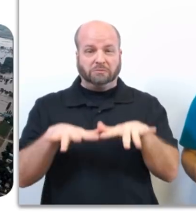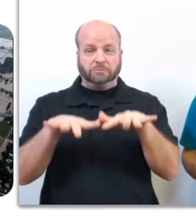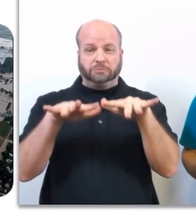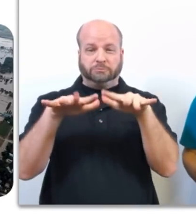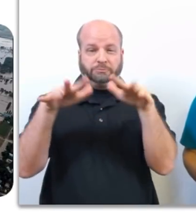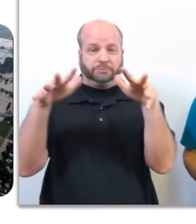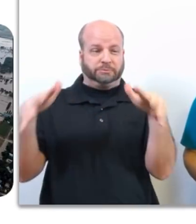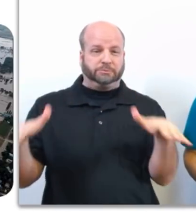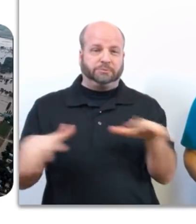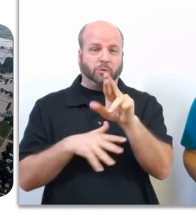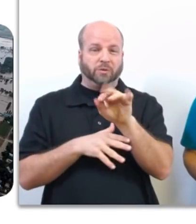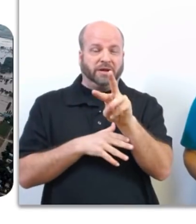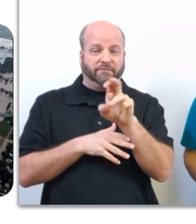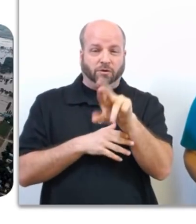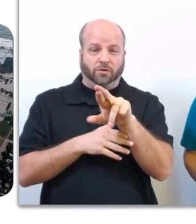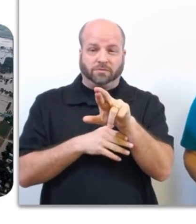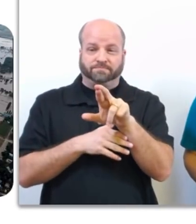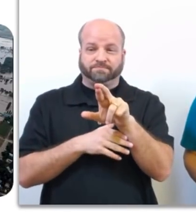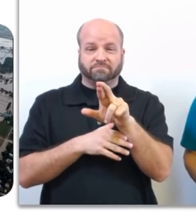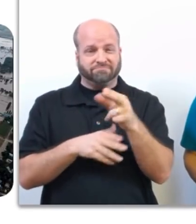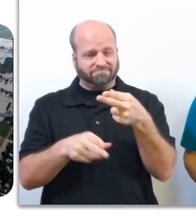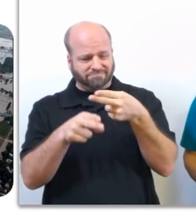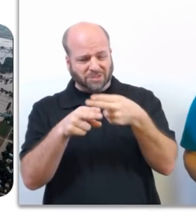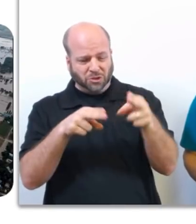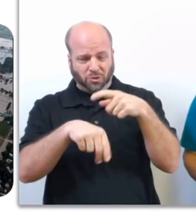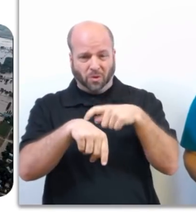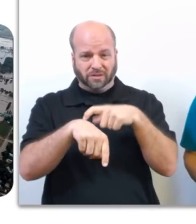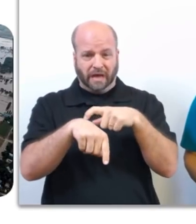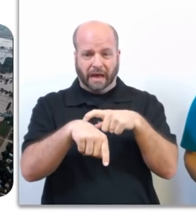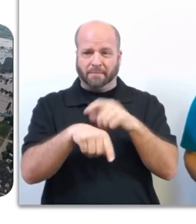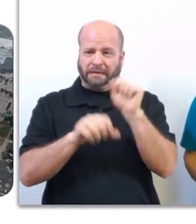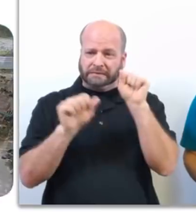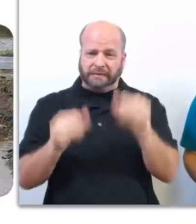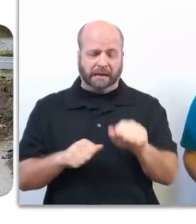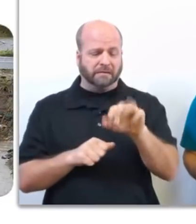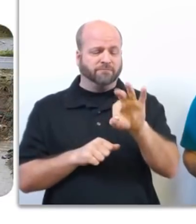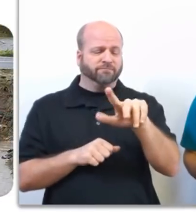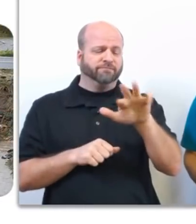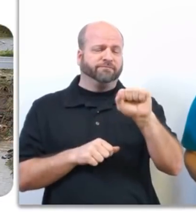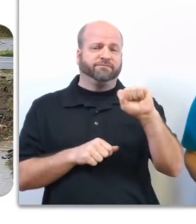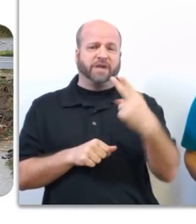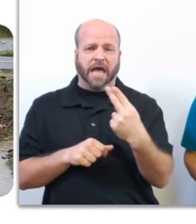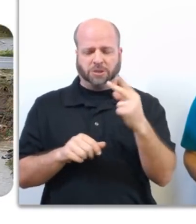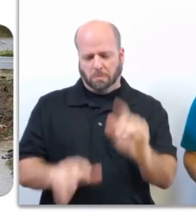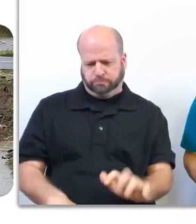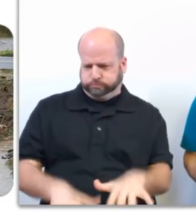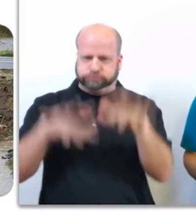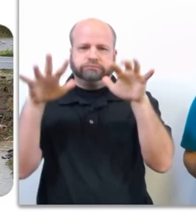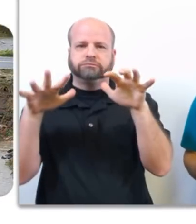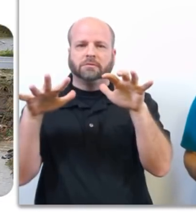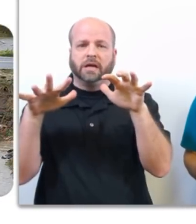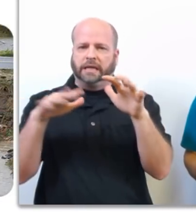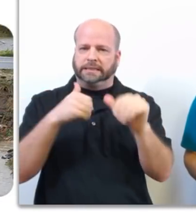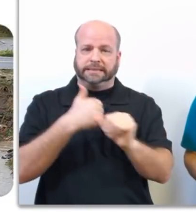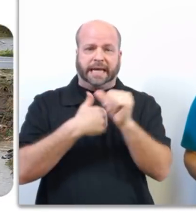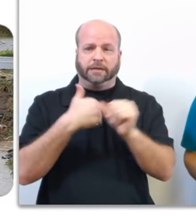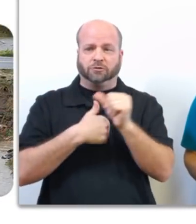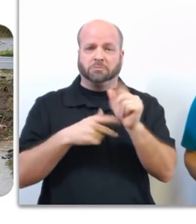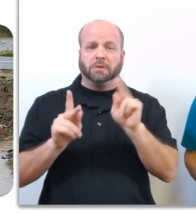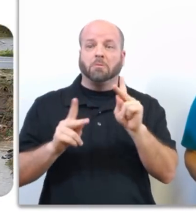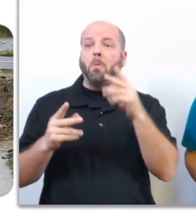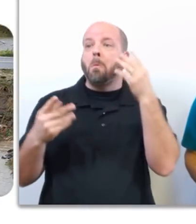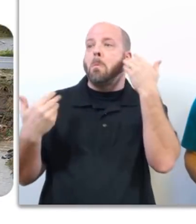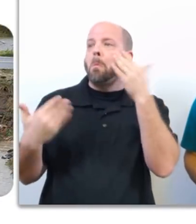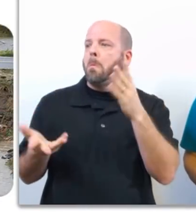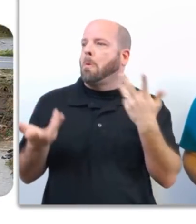A large amount of rain in a short period of time can result in flash flooding, which is especially dangerous as it tends to catch people off guard.